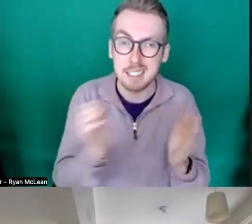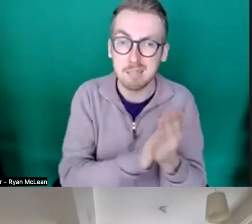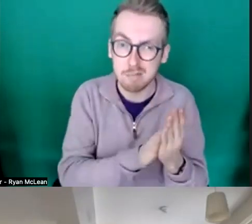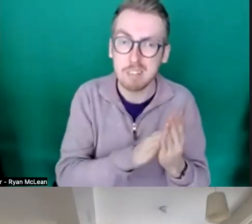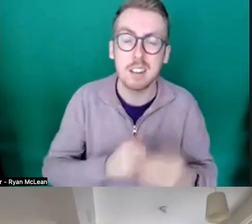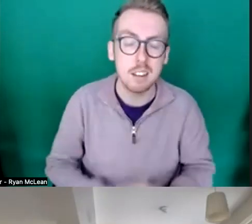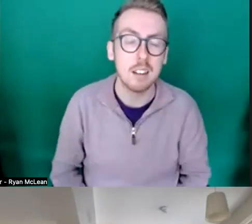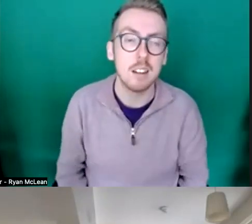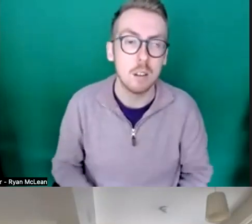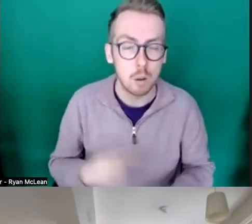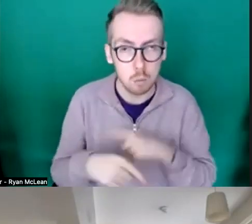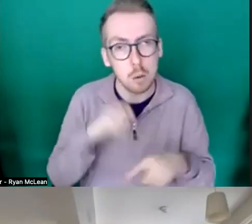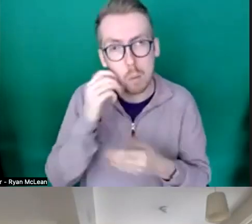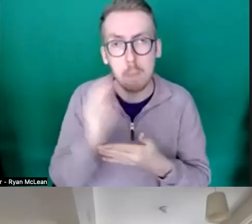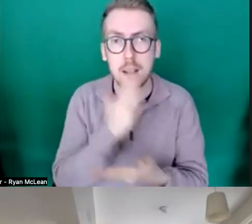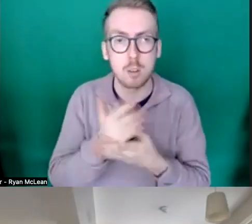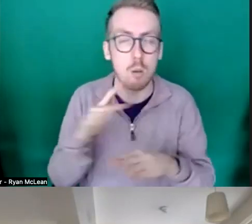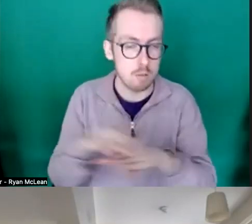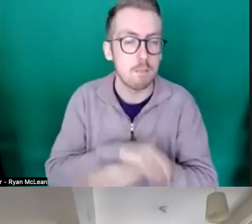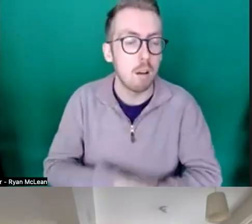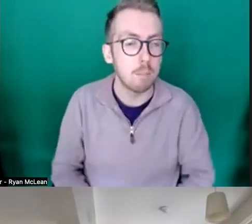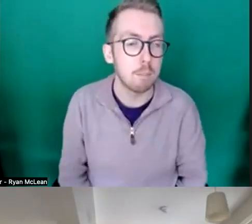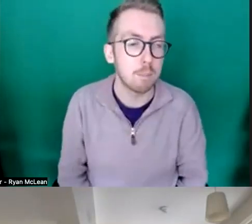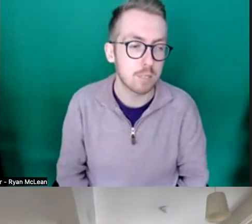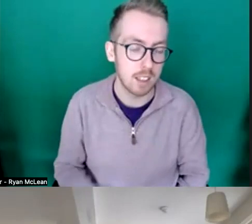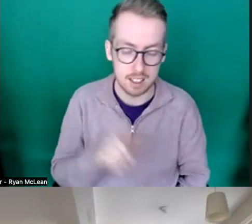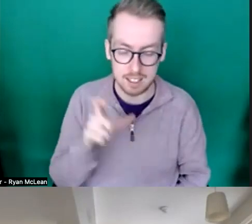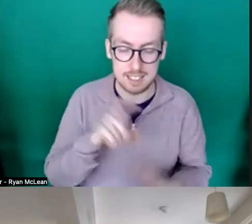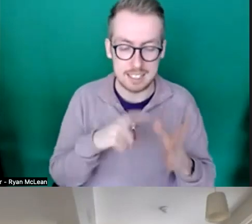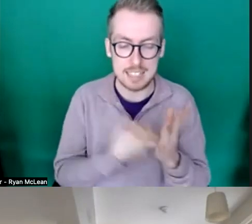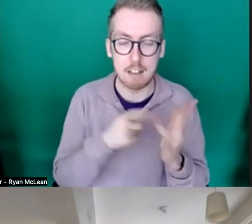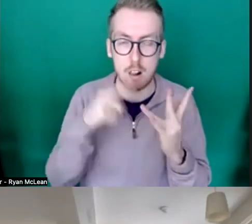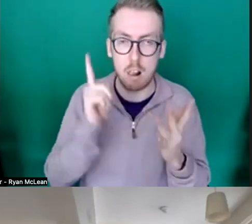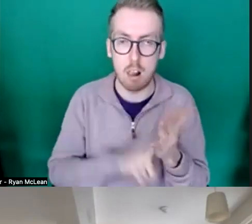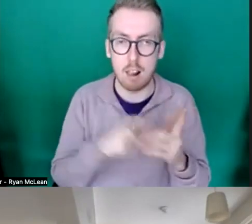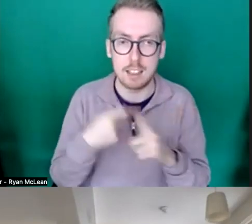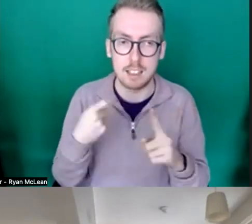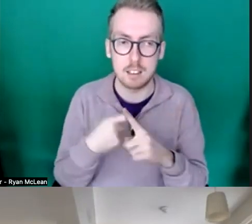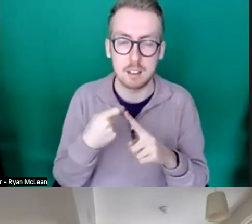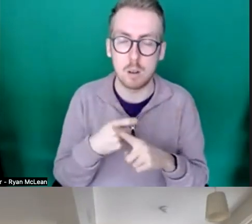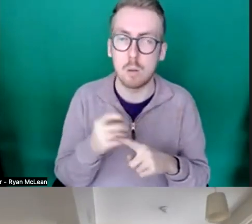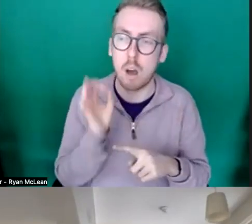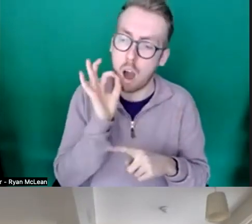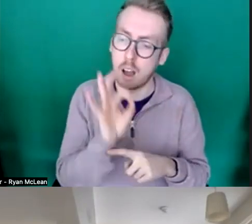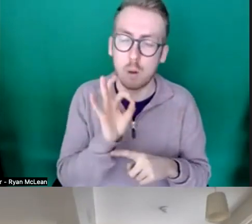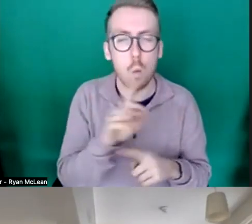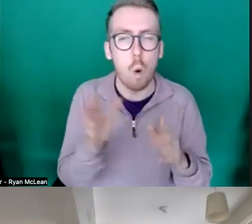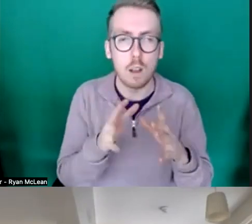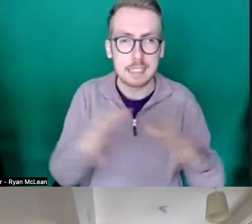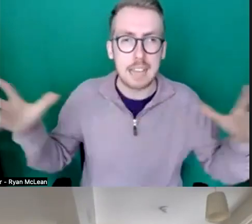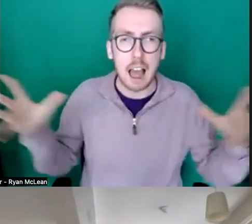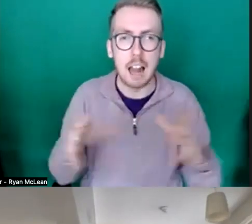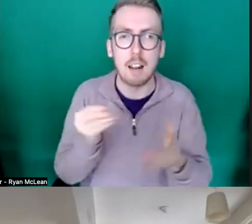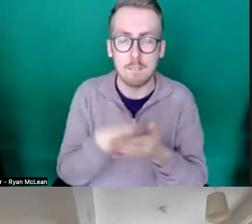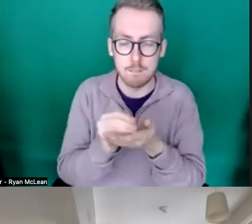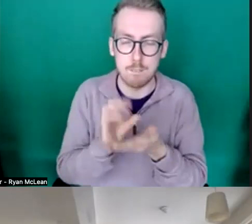in just now and we'll make sure and try and cover it and the carol keating is asking uh what scale of funding will be offered by the creation